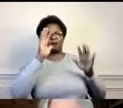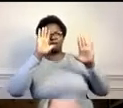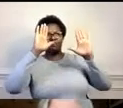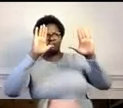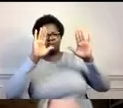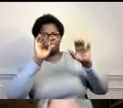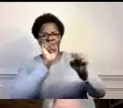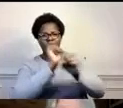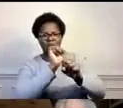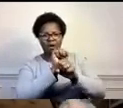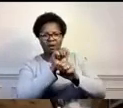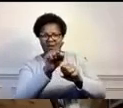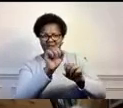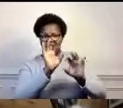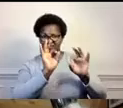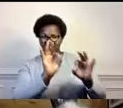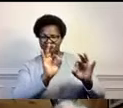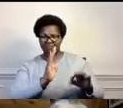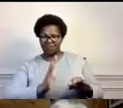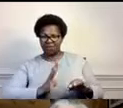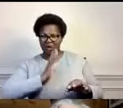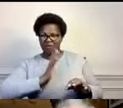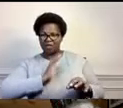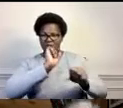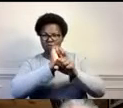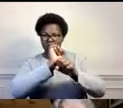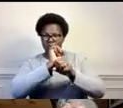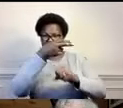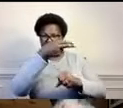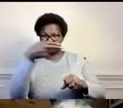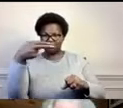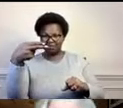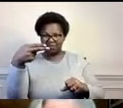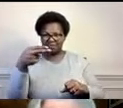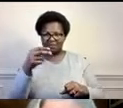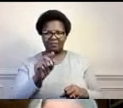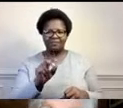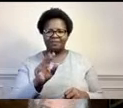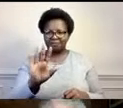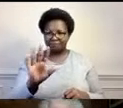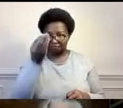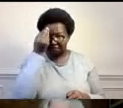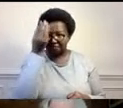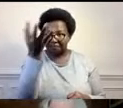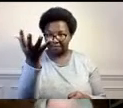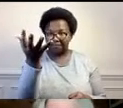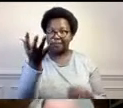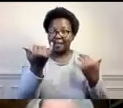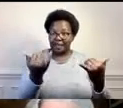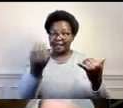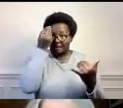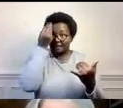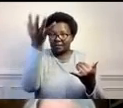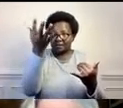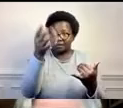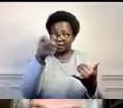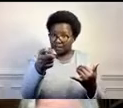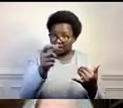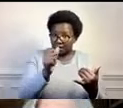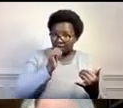title well i'll tell you right now you know what's you know what else isn't efficient isn't an official job title